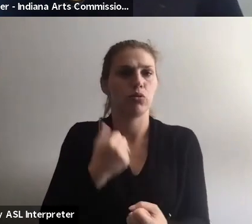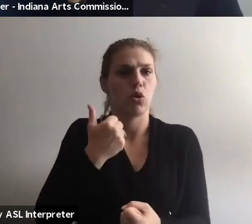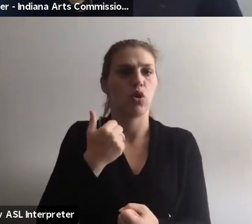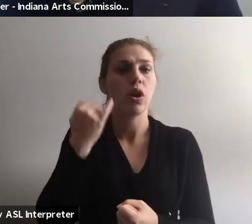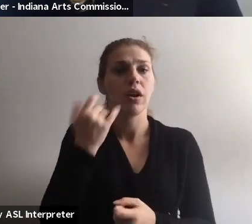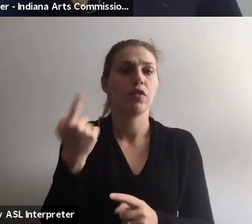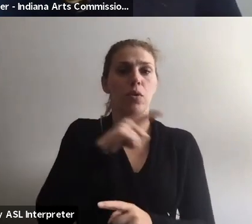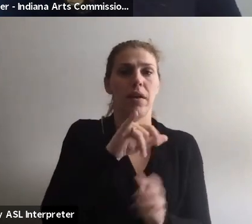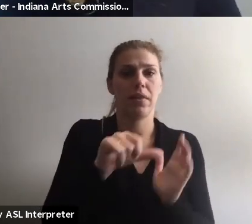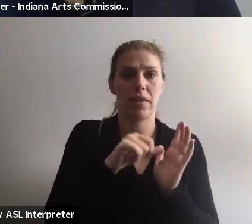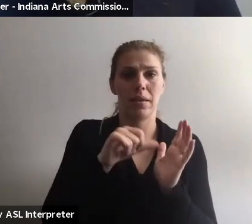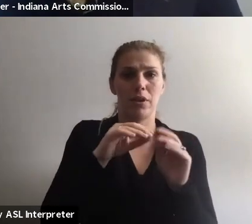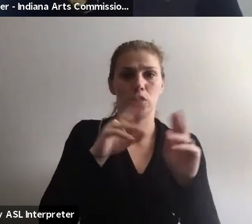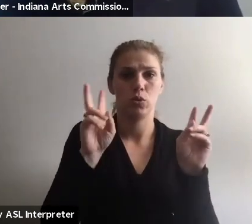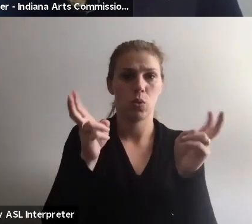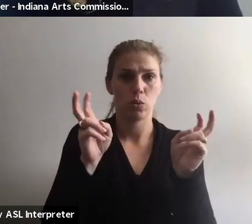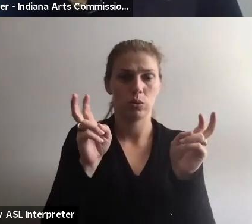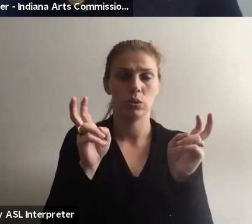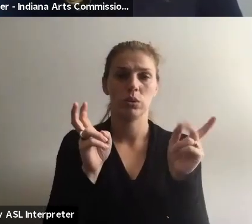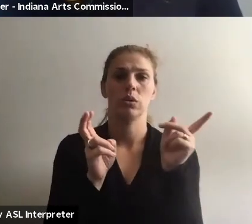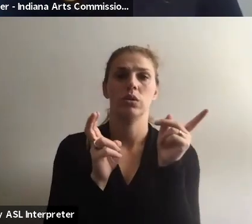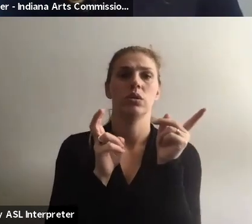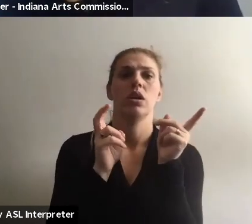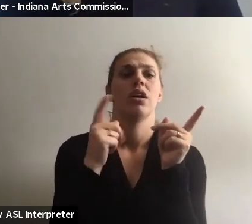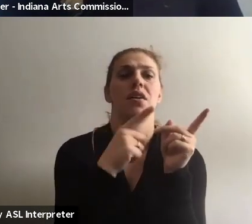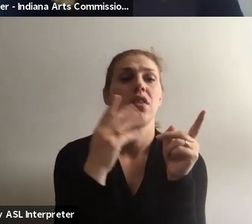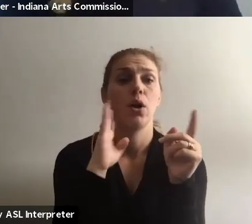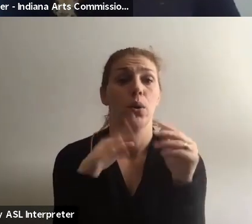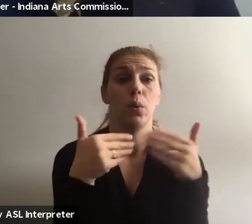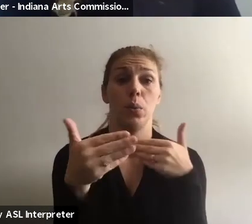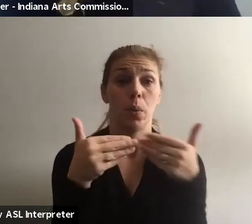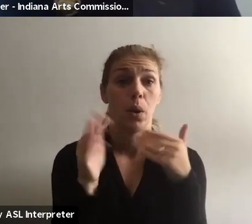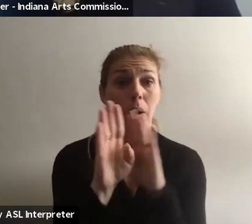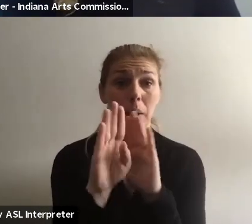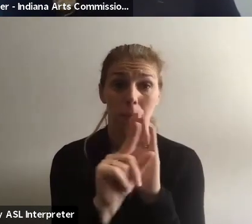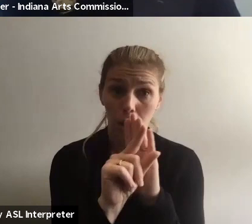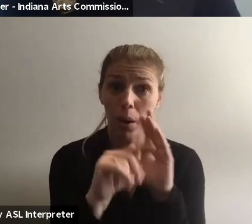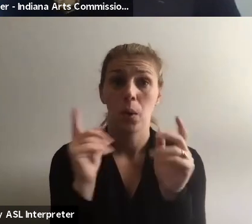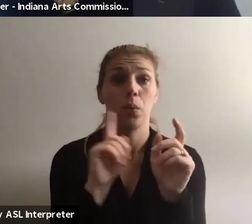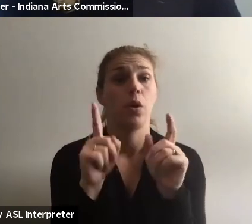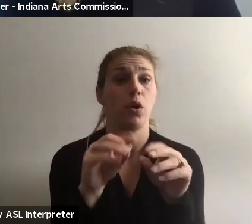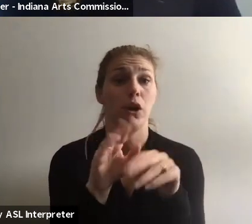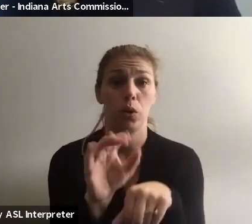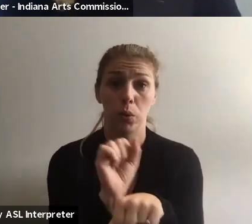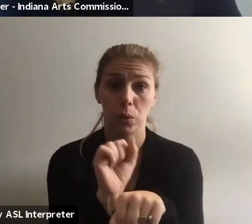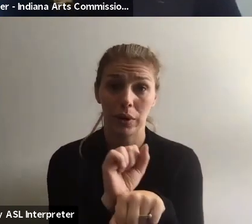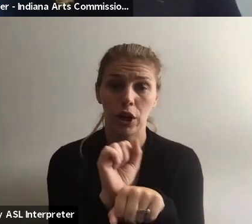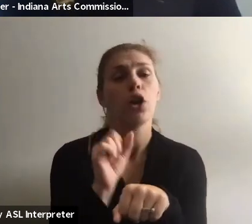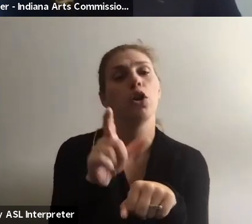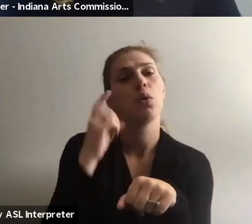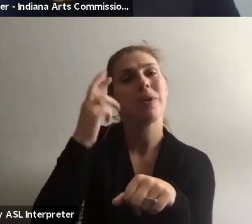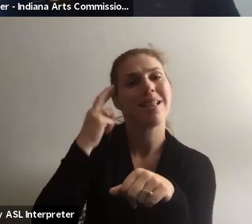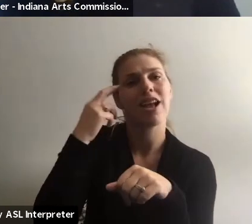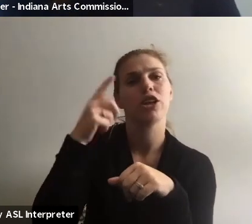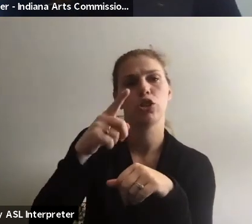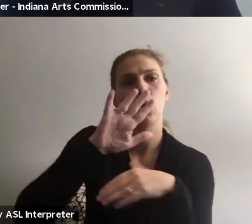go back to this page, there are quotes on here. Um, they know that regardless of your background or where you are in your career, you realize you are